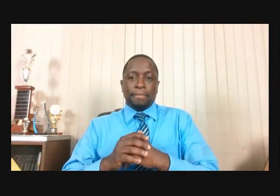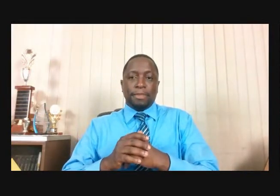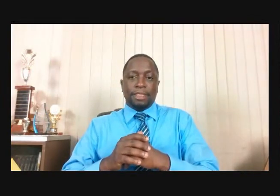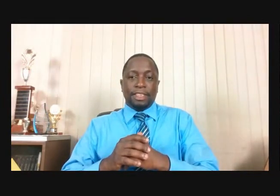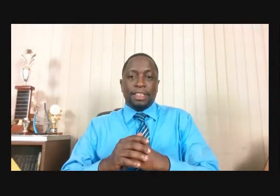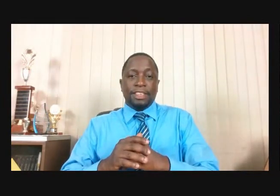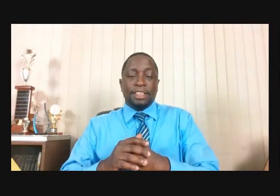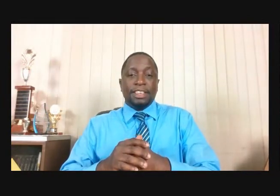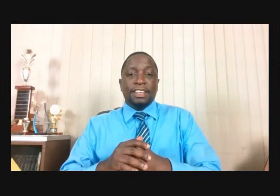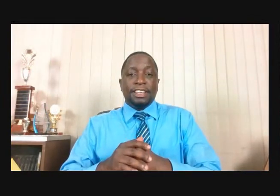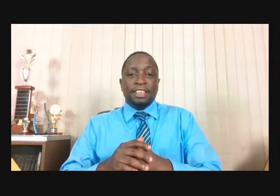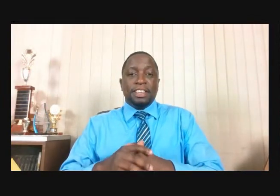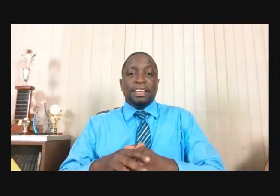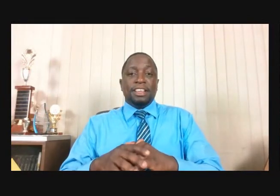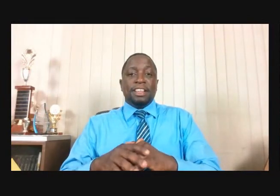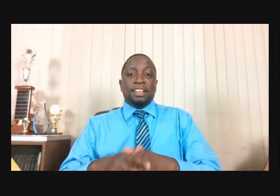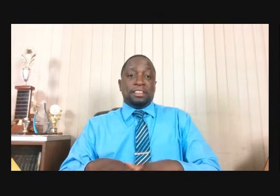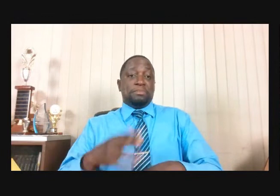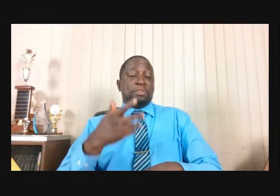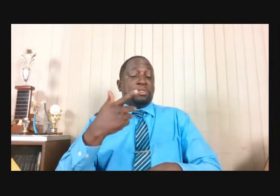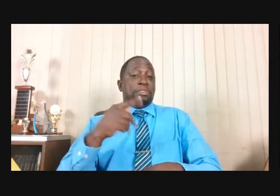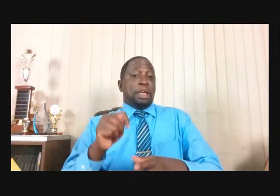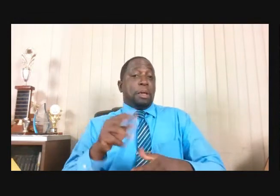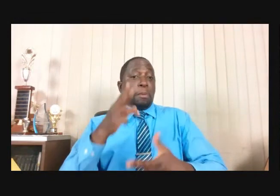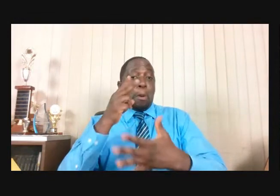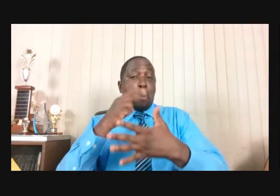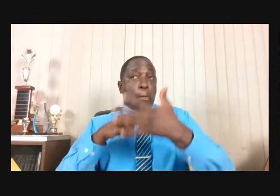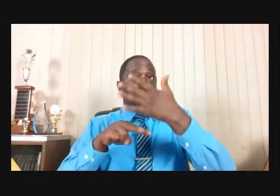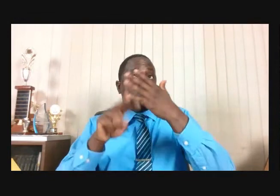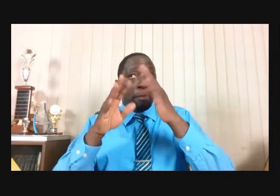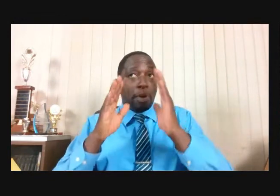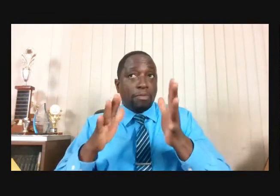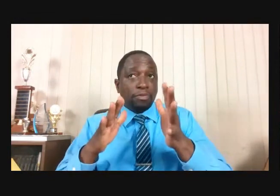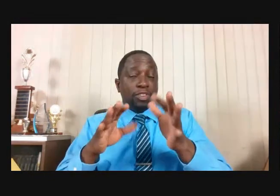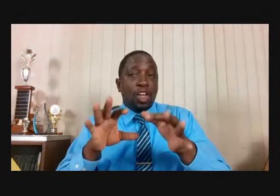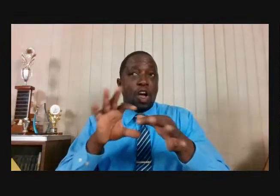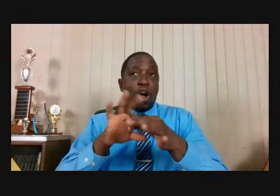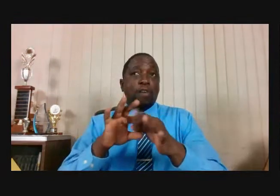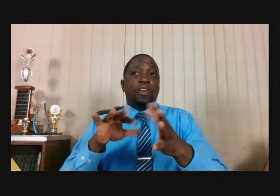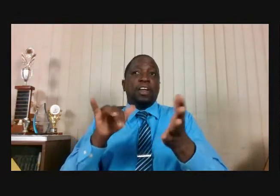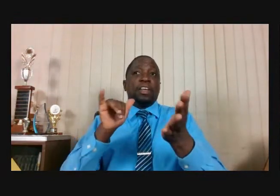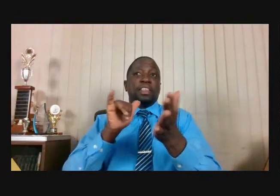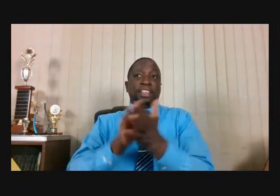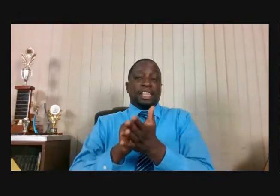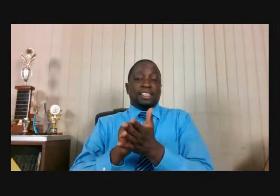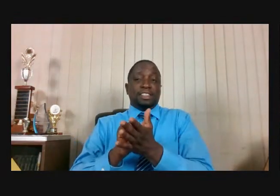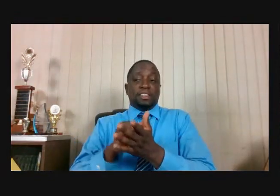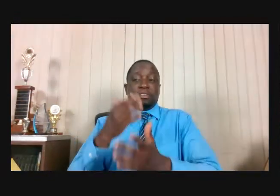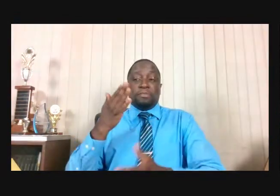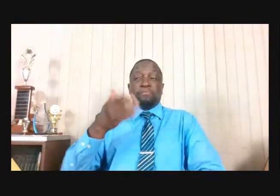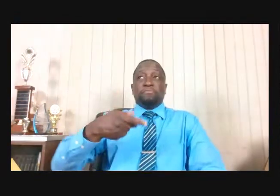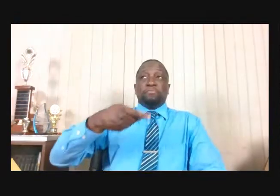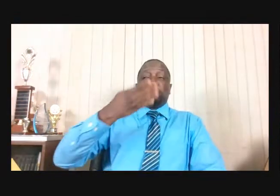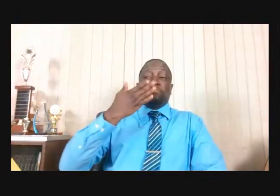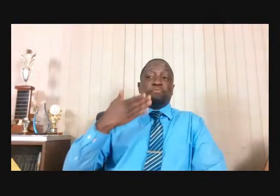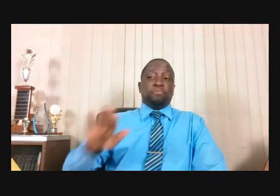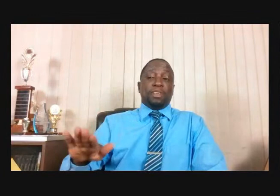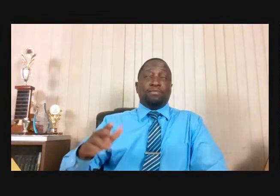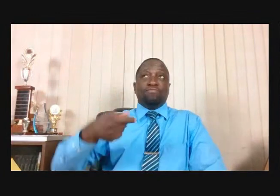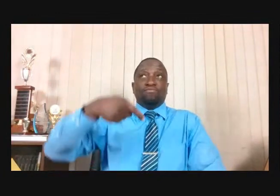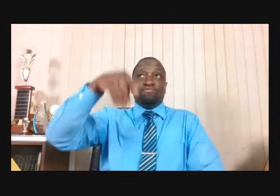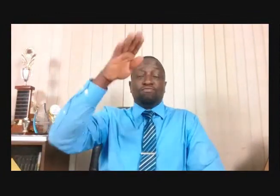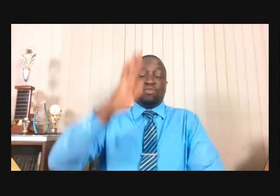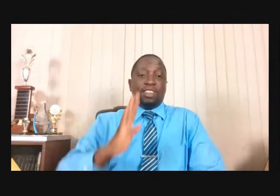The Prophets Of Baal Lacked And A Freshness For Battle That Elijah No Longer